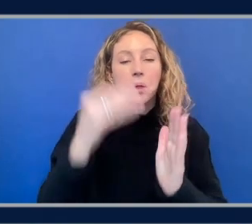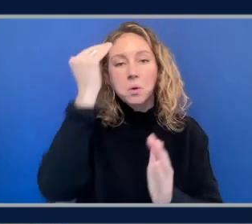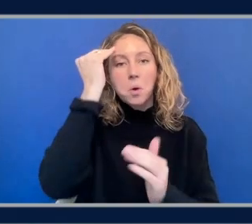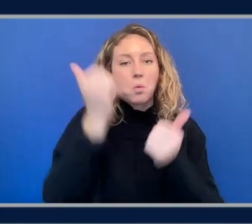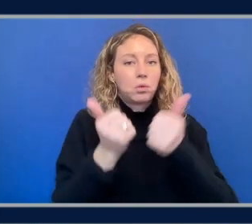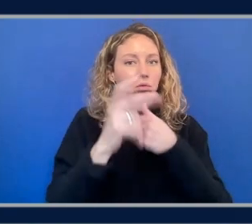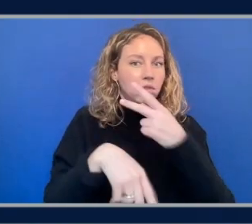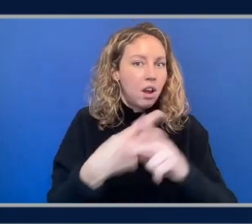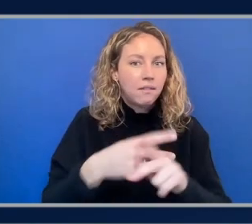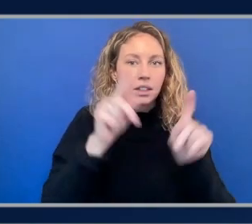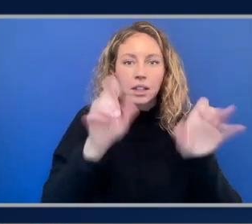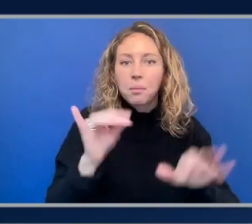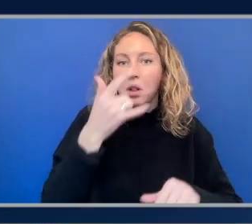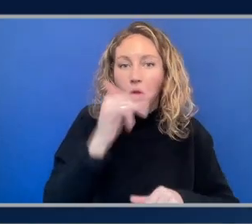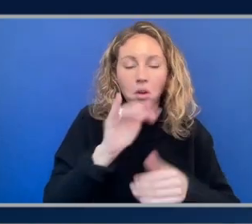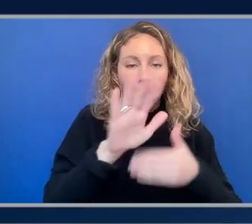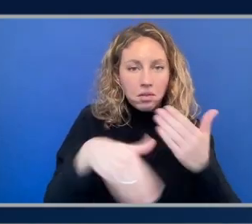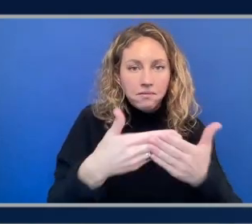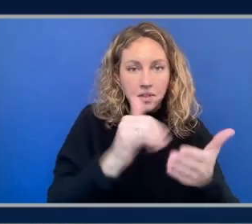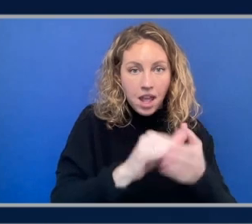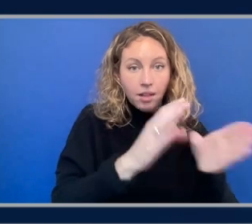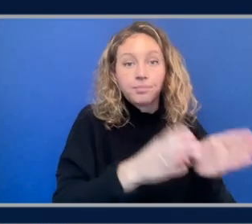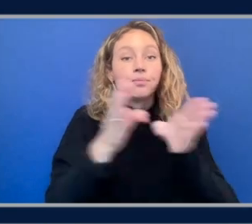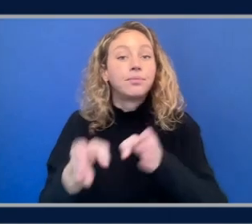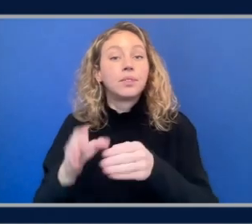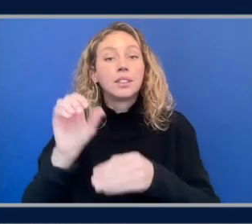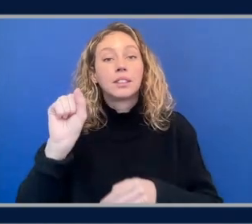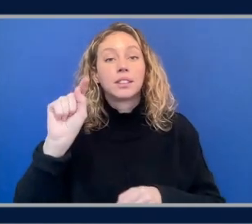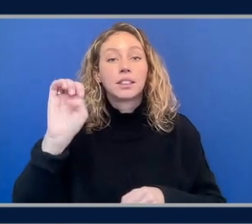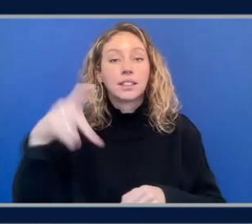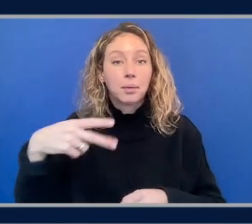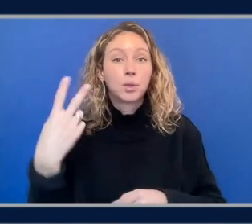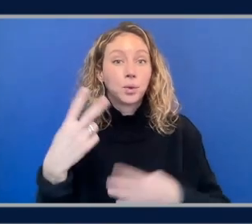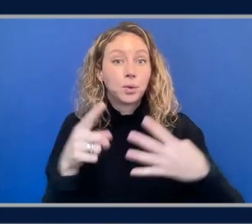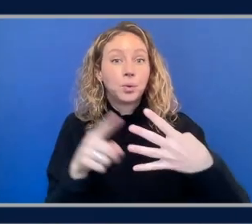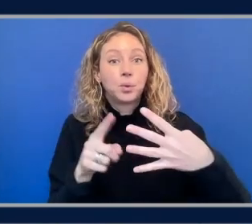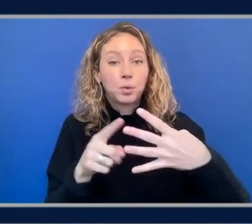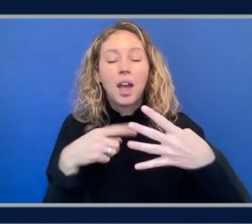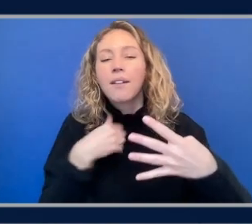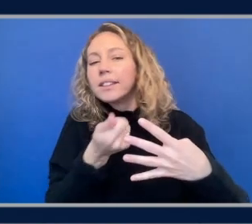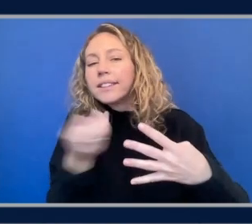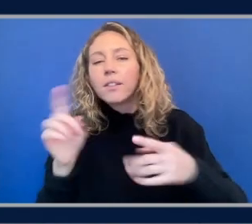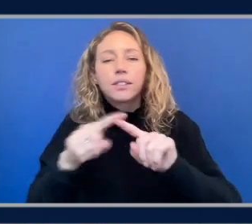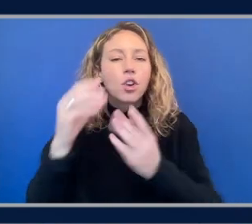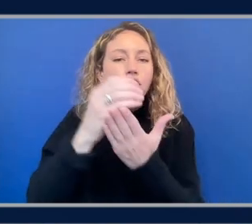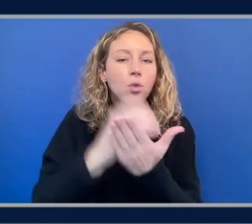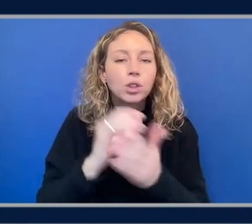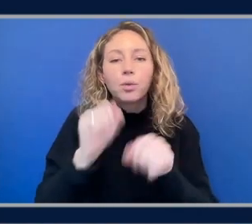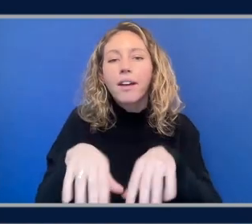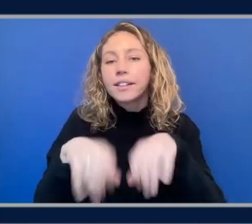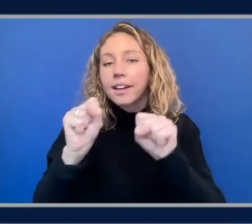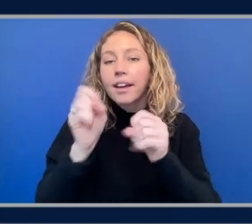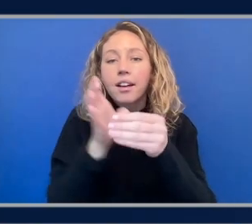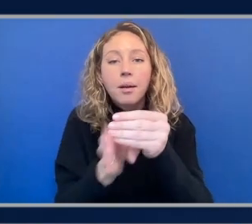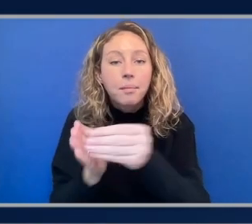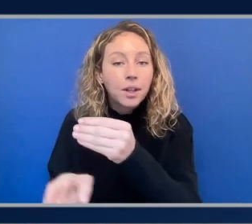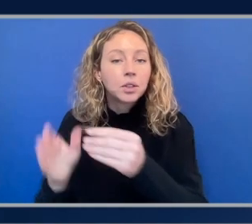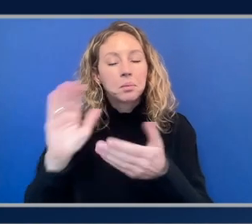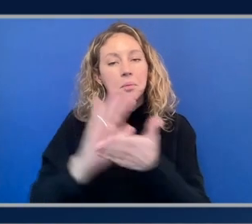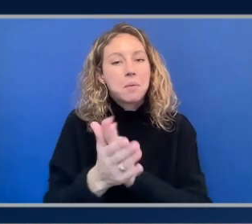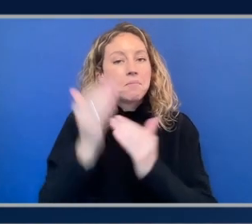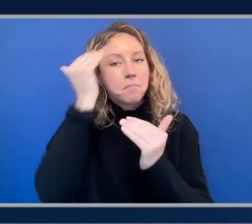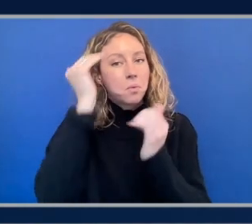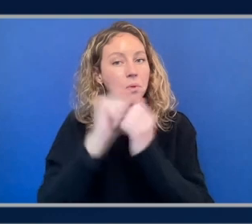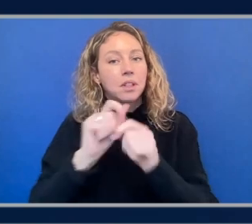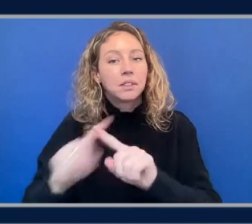There's also under the step two, a variety of courses that people can complete to get familiarized with different topics,